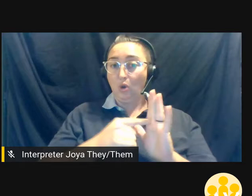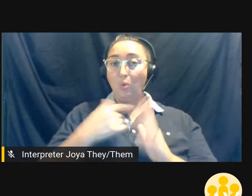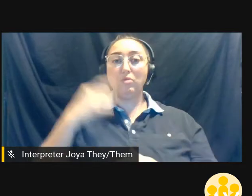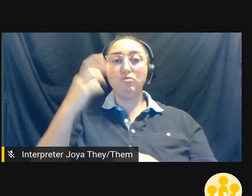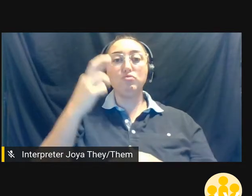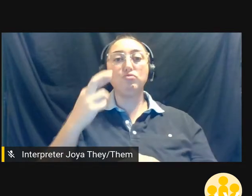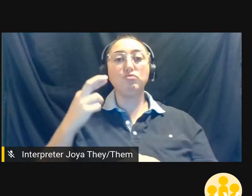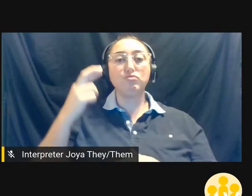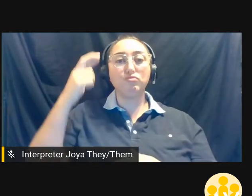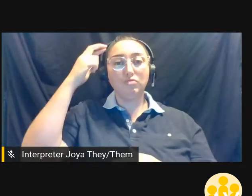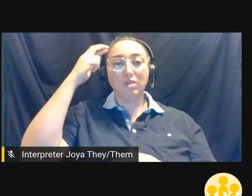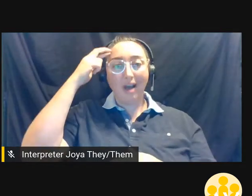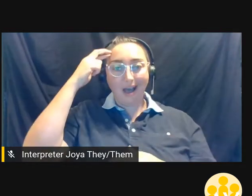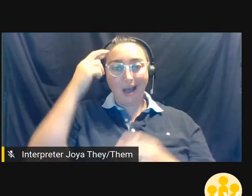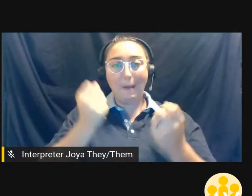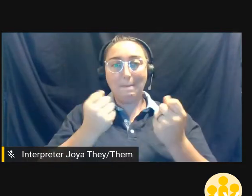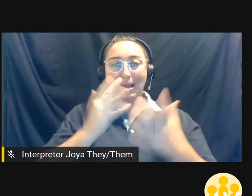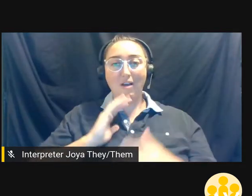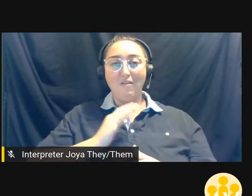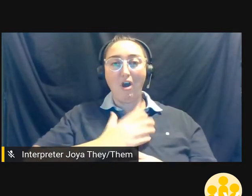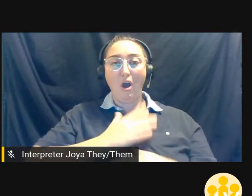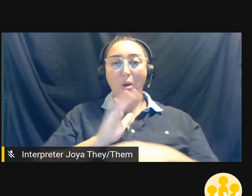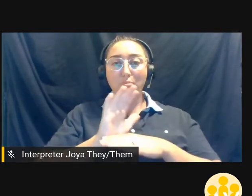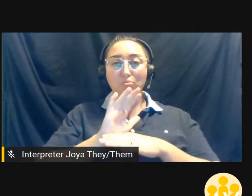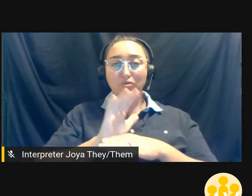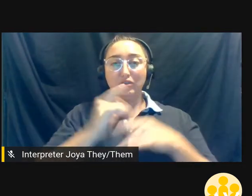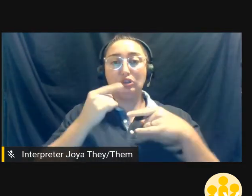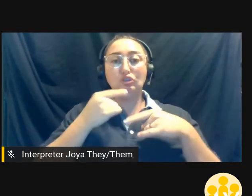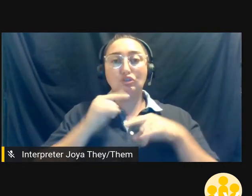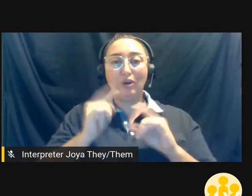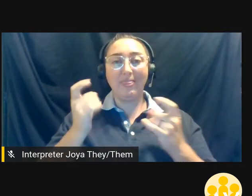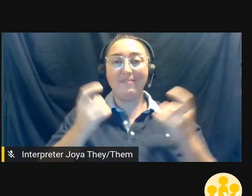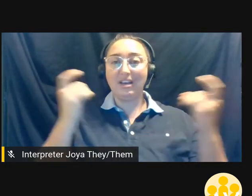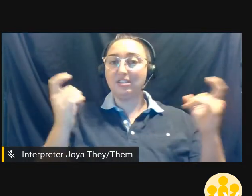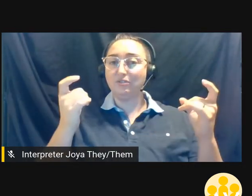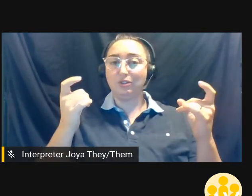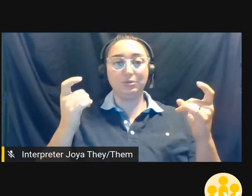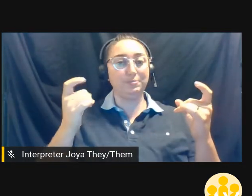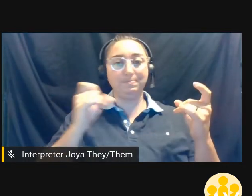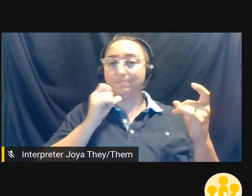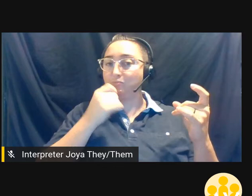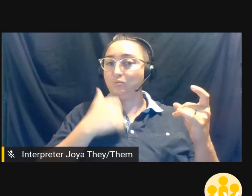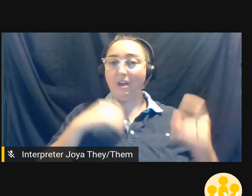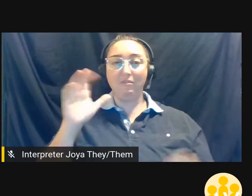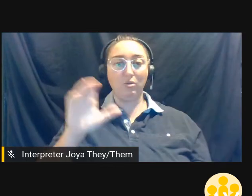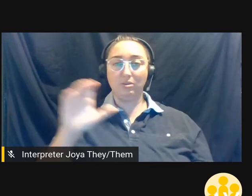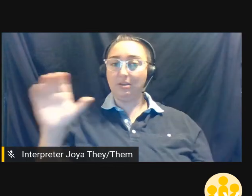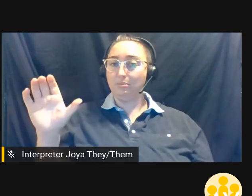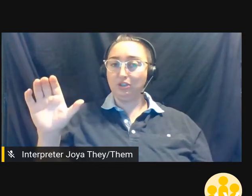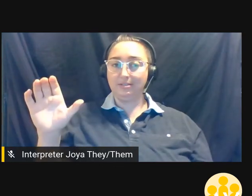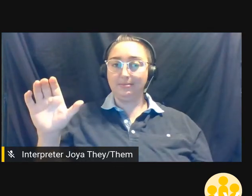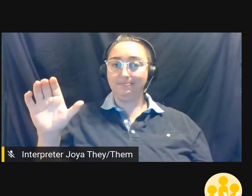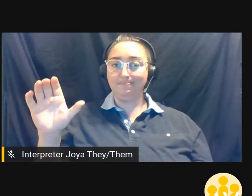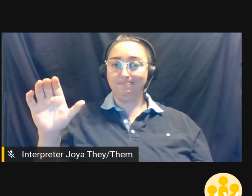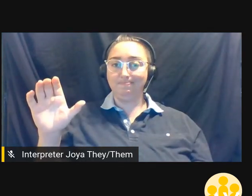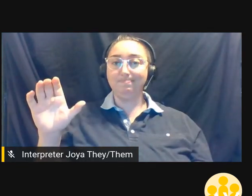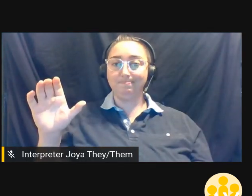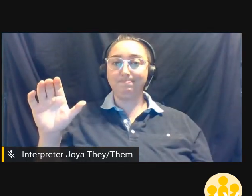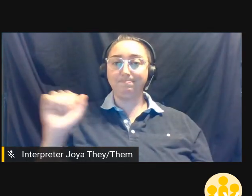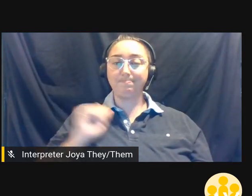that a lot of the films we have in the festival are not closed caption accessible.